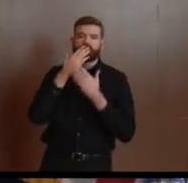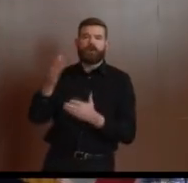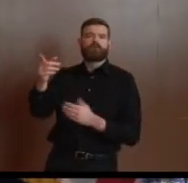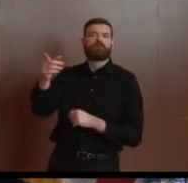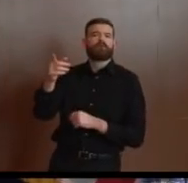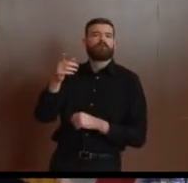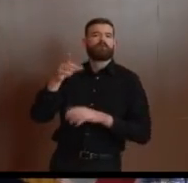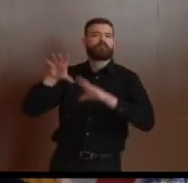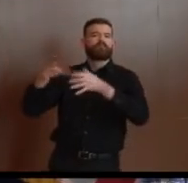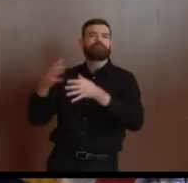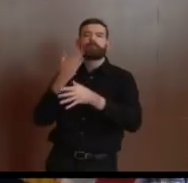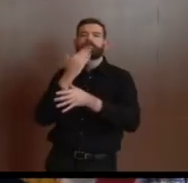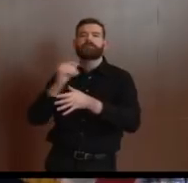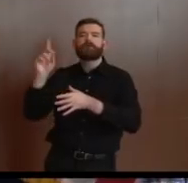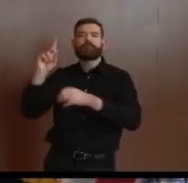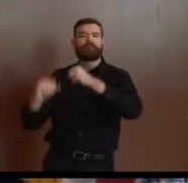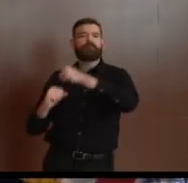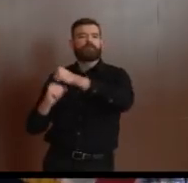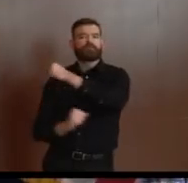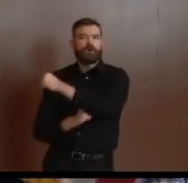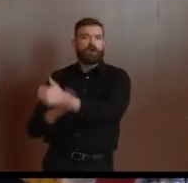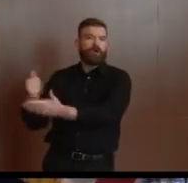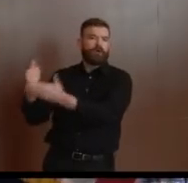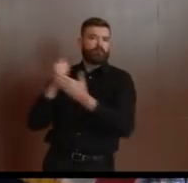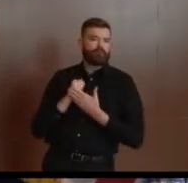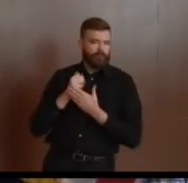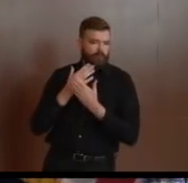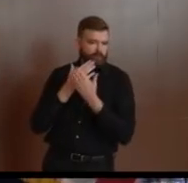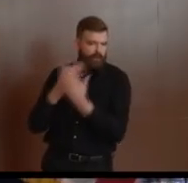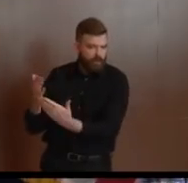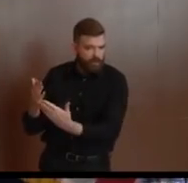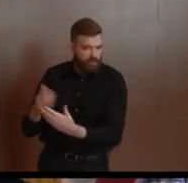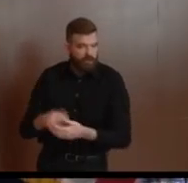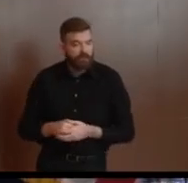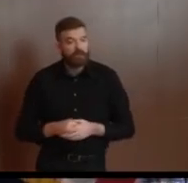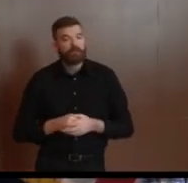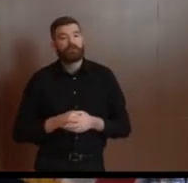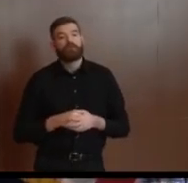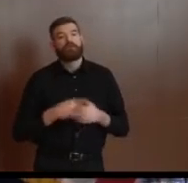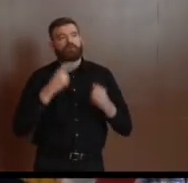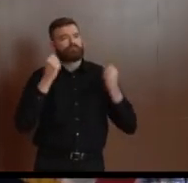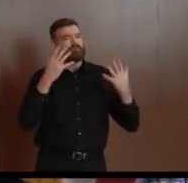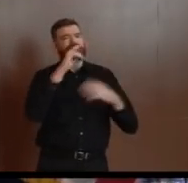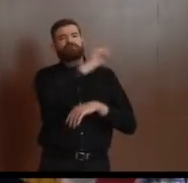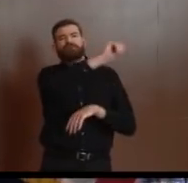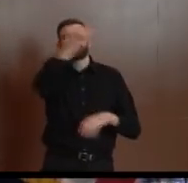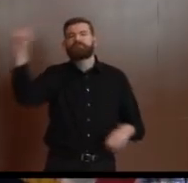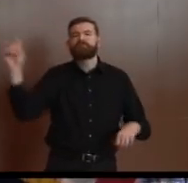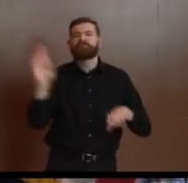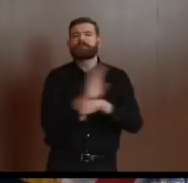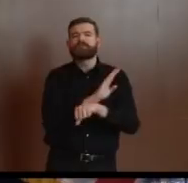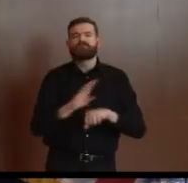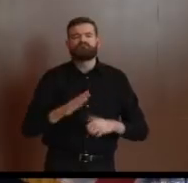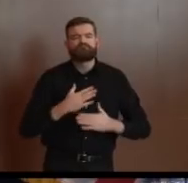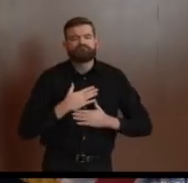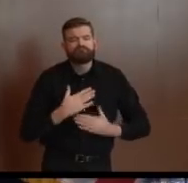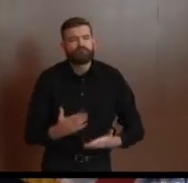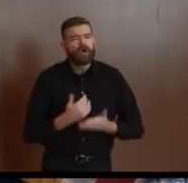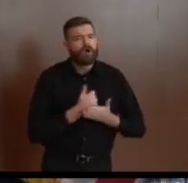the signs of corporate goodwill are everywhere. In this case, Specten Dickinson, Novo Nordisk,